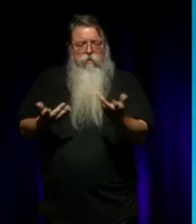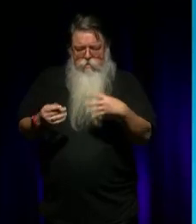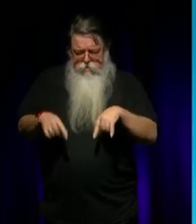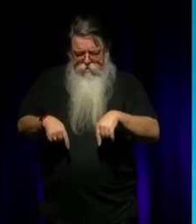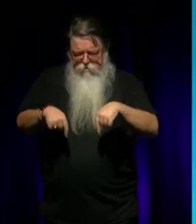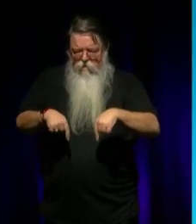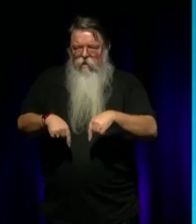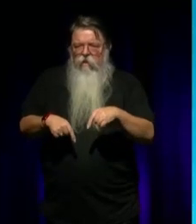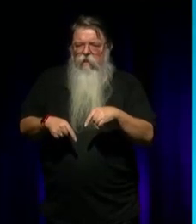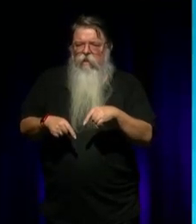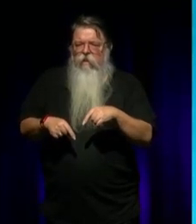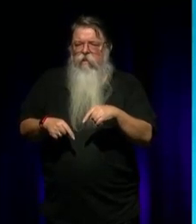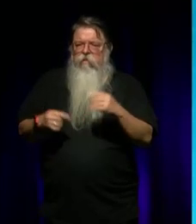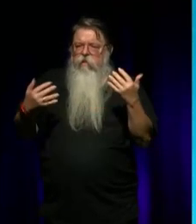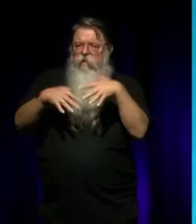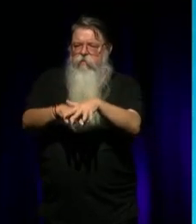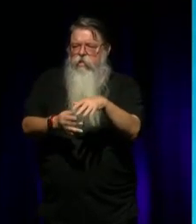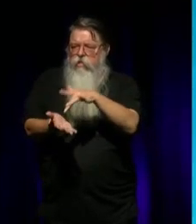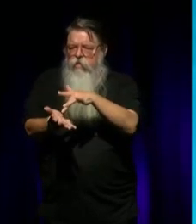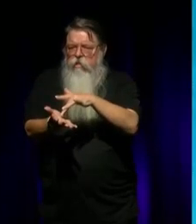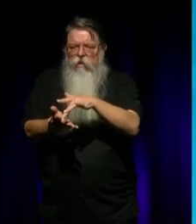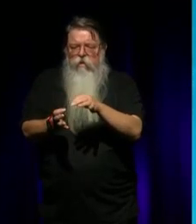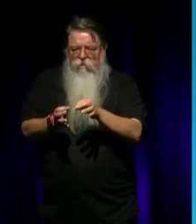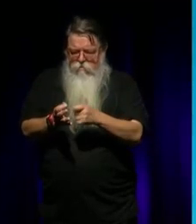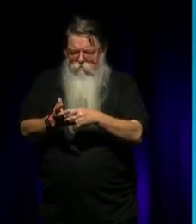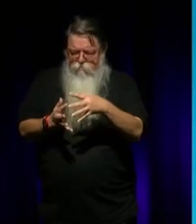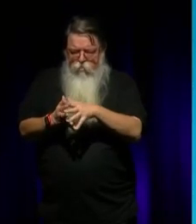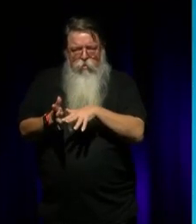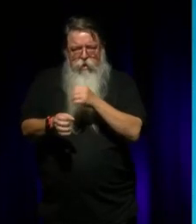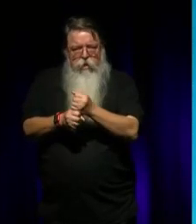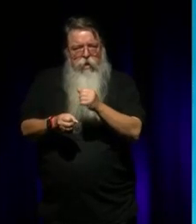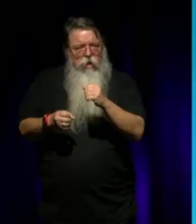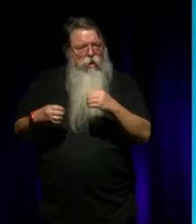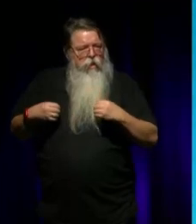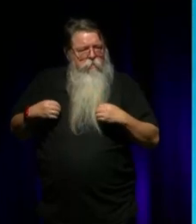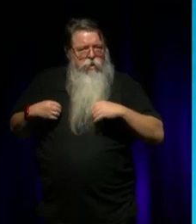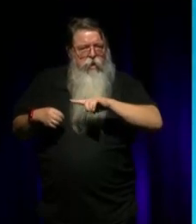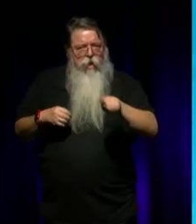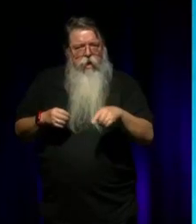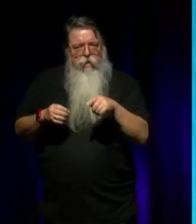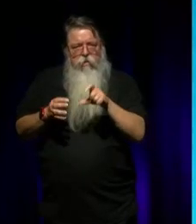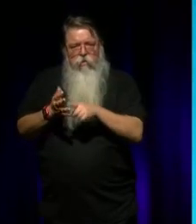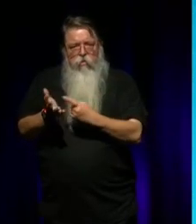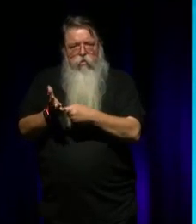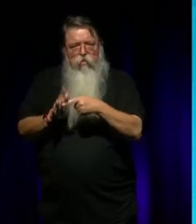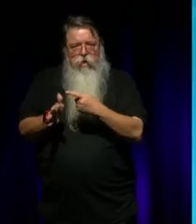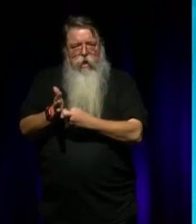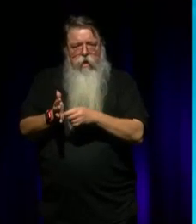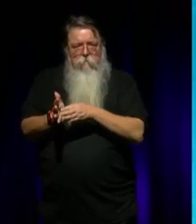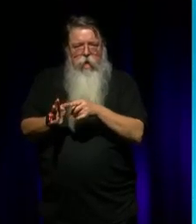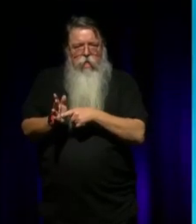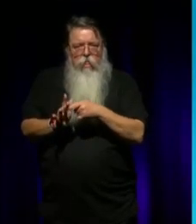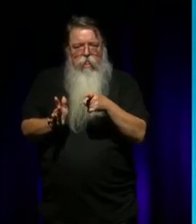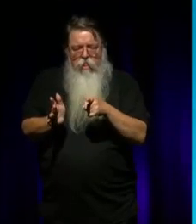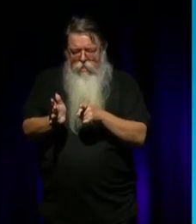Cloverley Estate, Newstrad Brewing Co. and The Courier Mail. We are really grateful to have this ongoing support for our program. As you can see, it's a